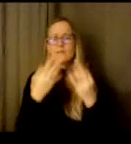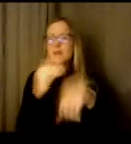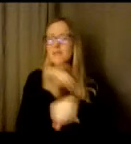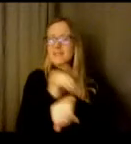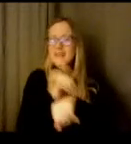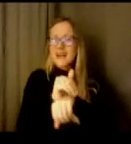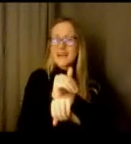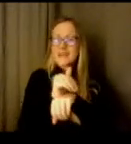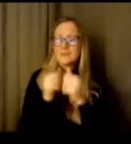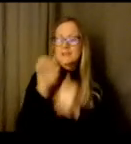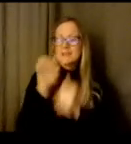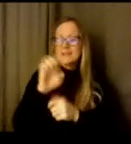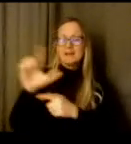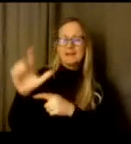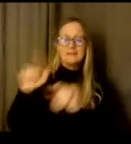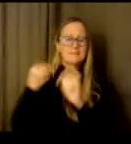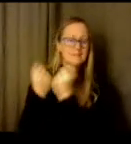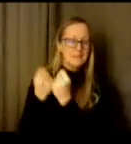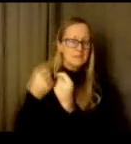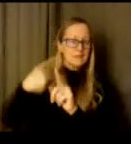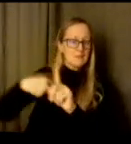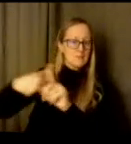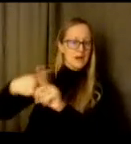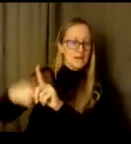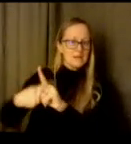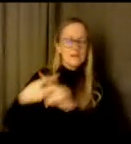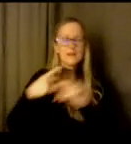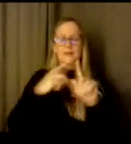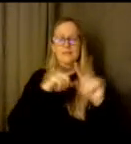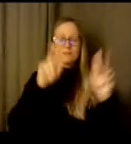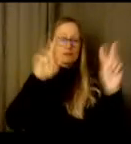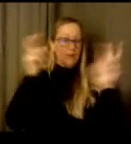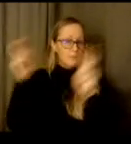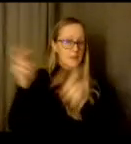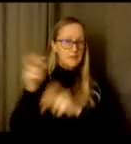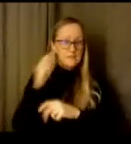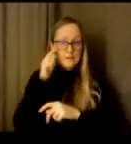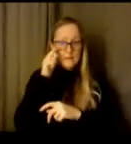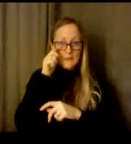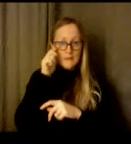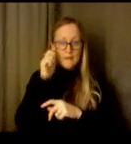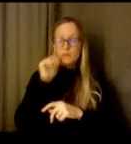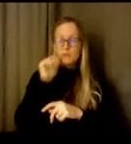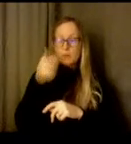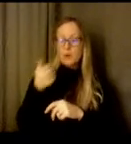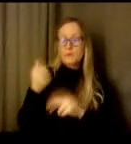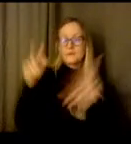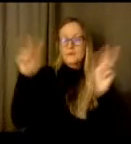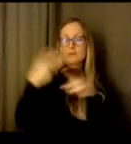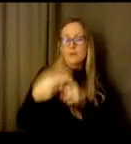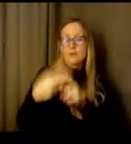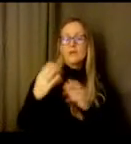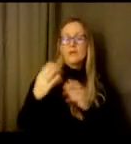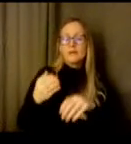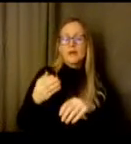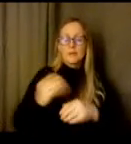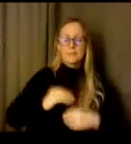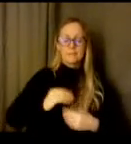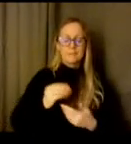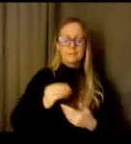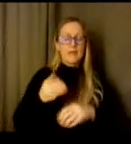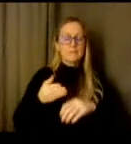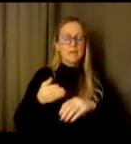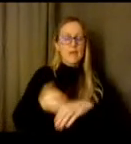teams monthly. We're meeting with um we're doing different topics tomorrow night. We're doing one on improving our self-esteem, improving our child's self-esteem.